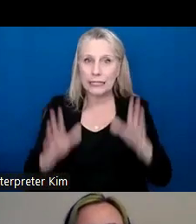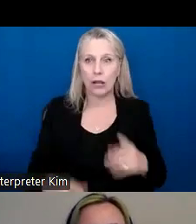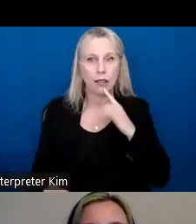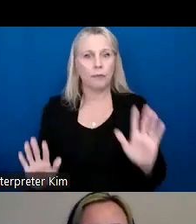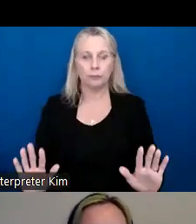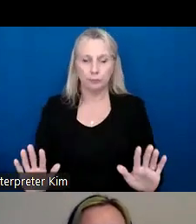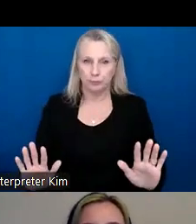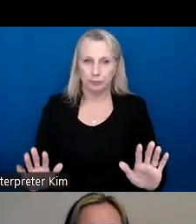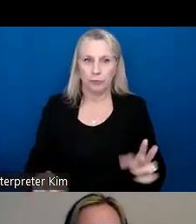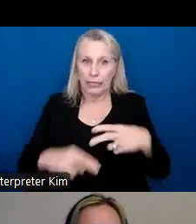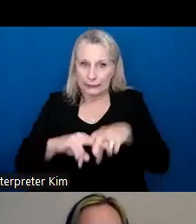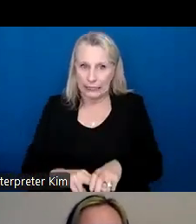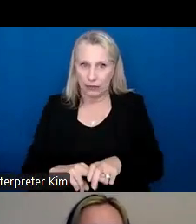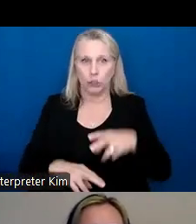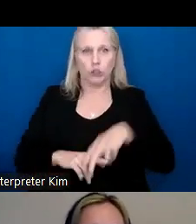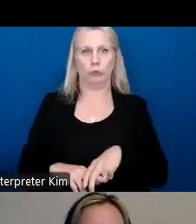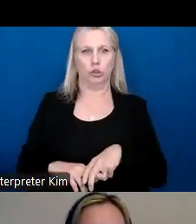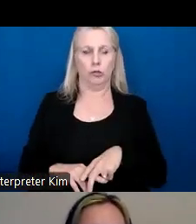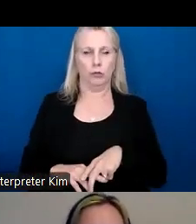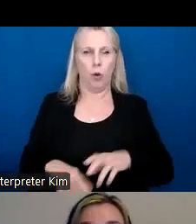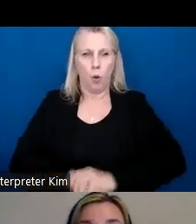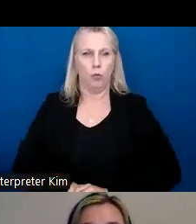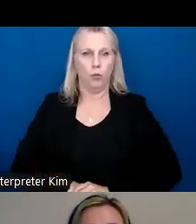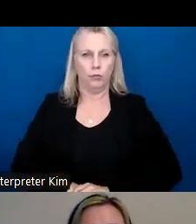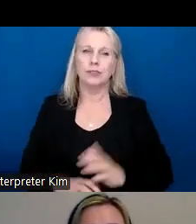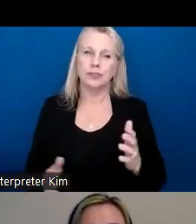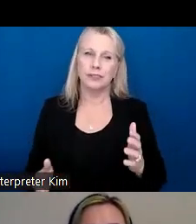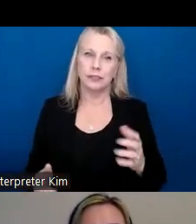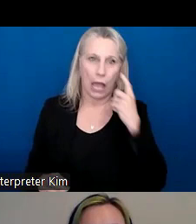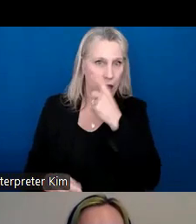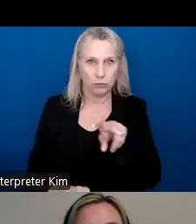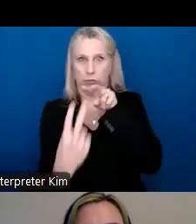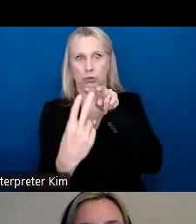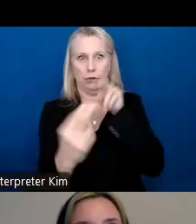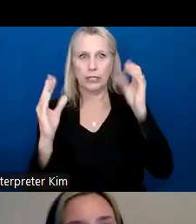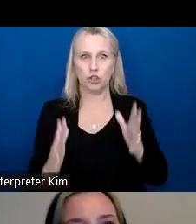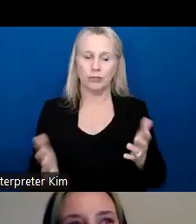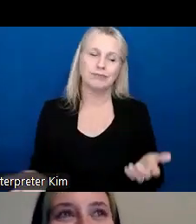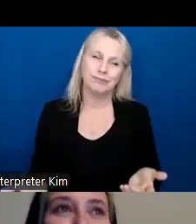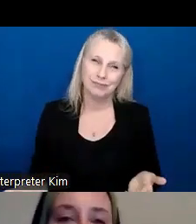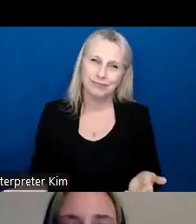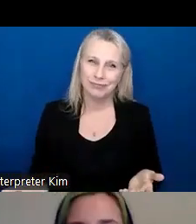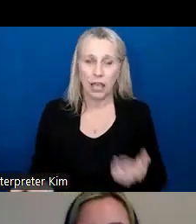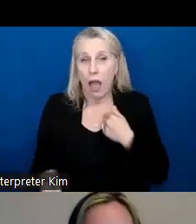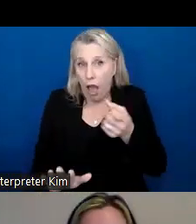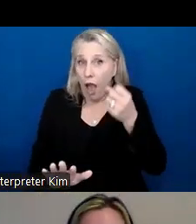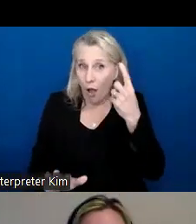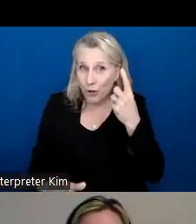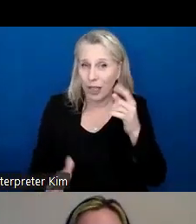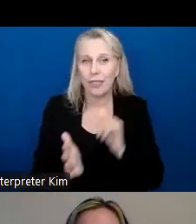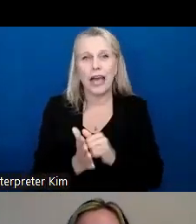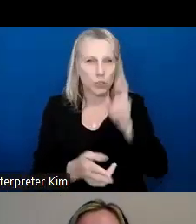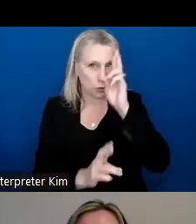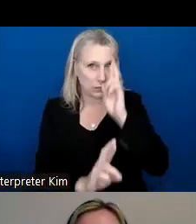right, sit down, sit up straight, hold your hands, like eyes on the teacher. Um, which I understand. And that is